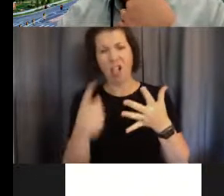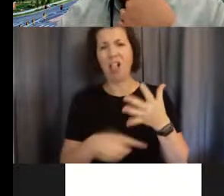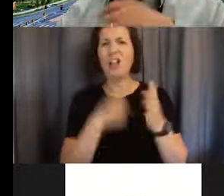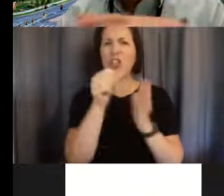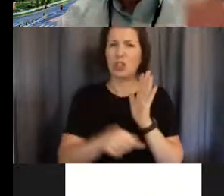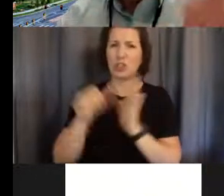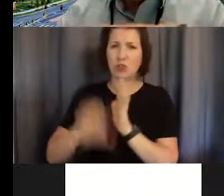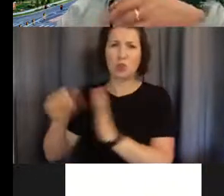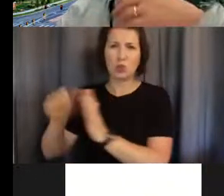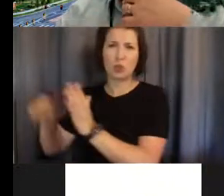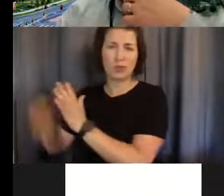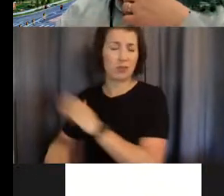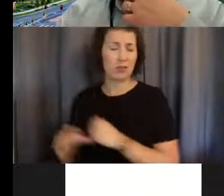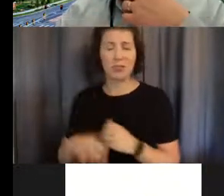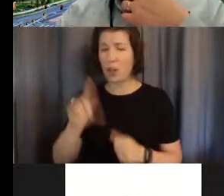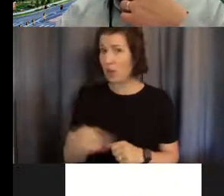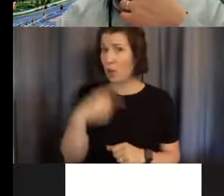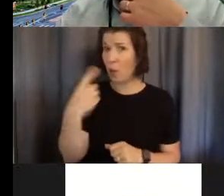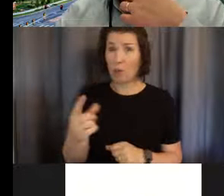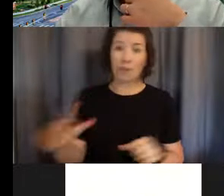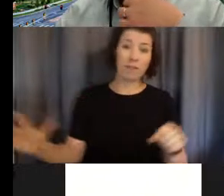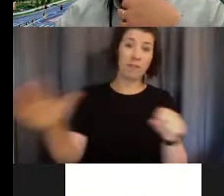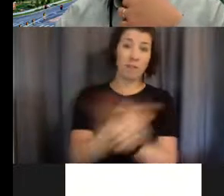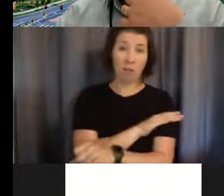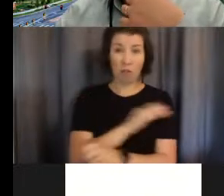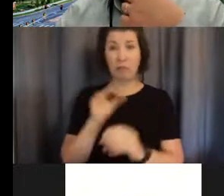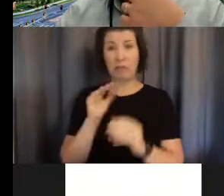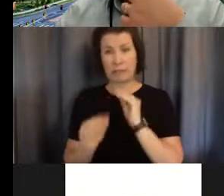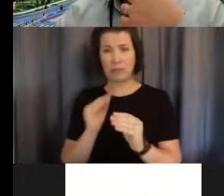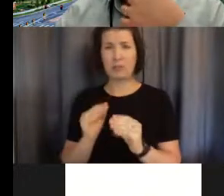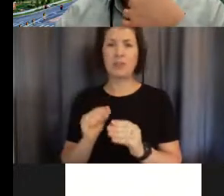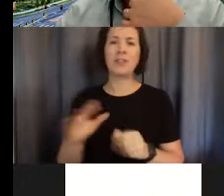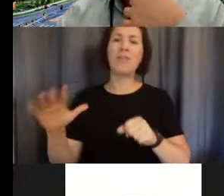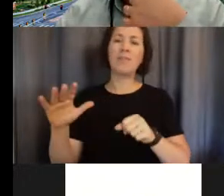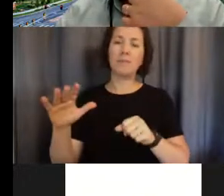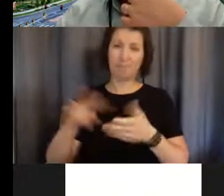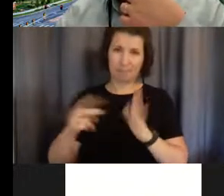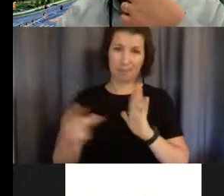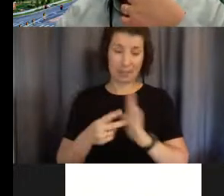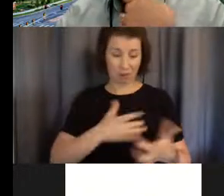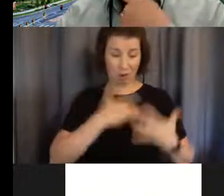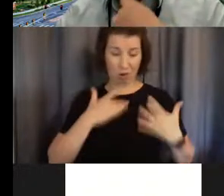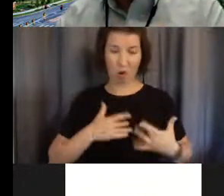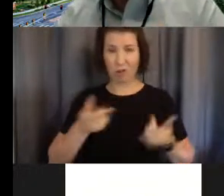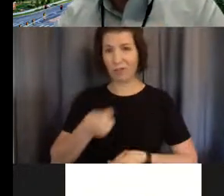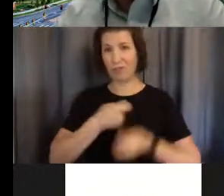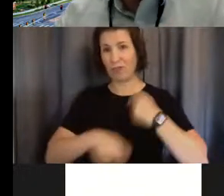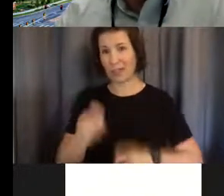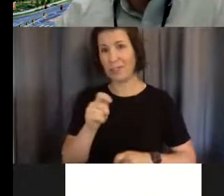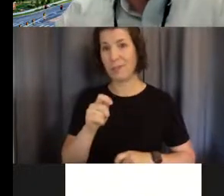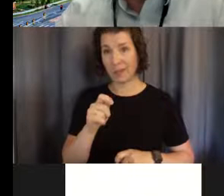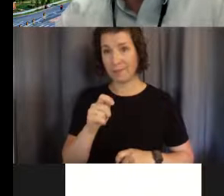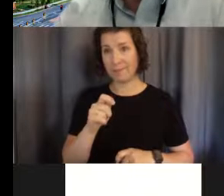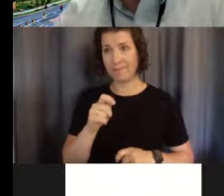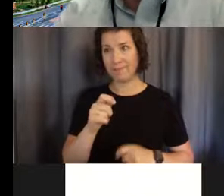is, is a full heart transplants. And in children, there just aren't enough hearts and that's not